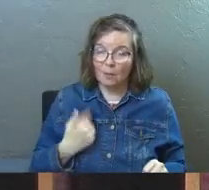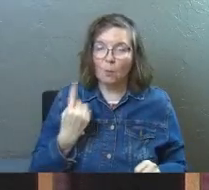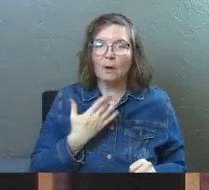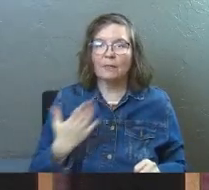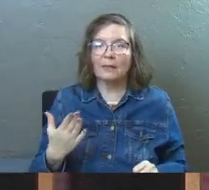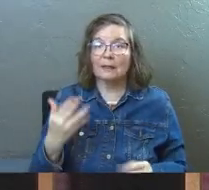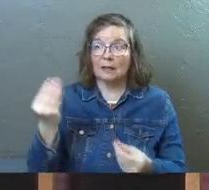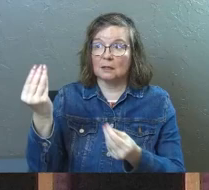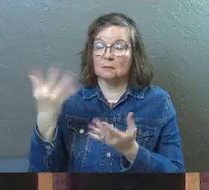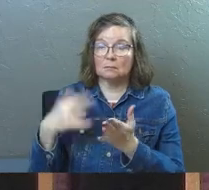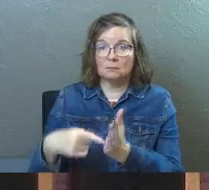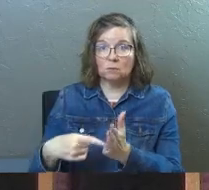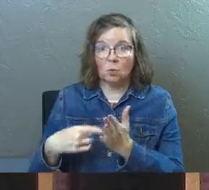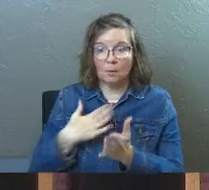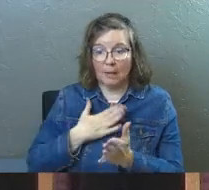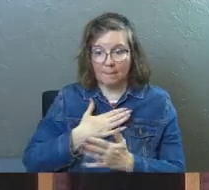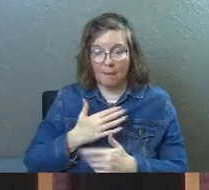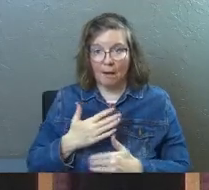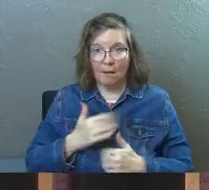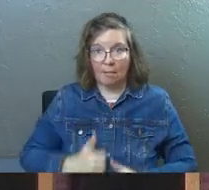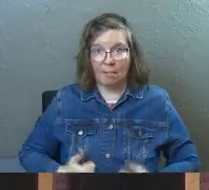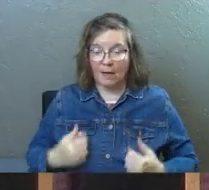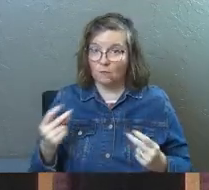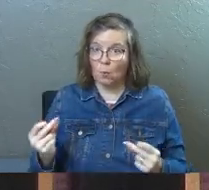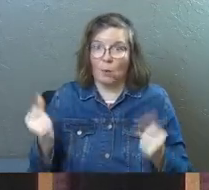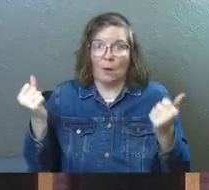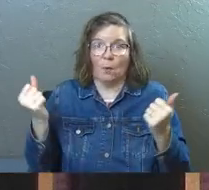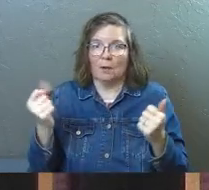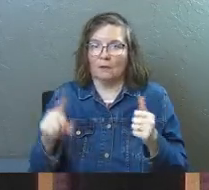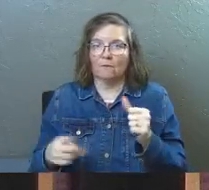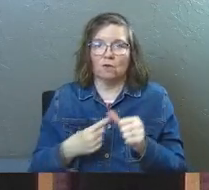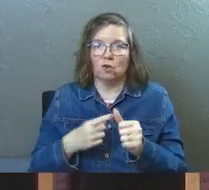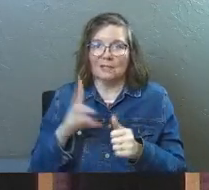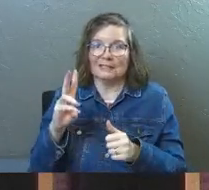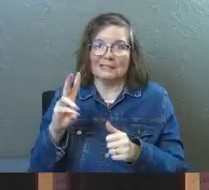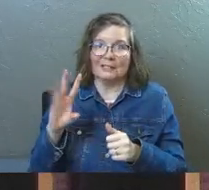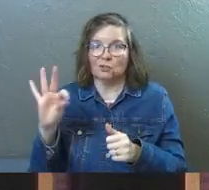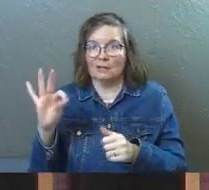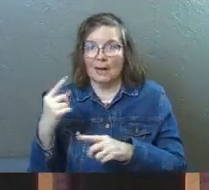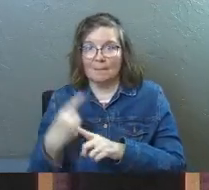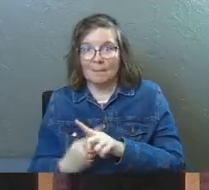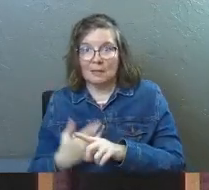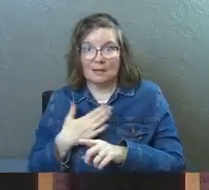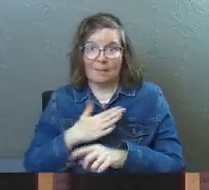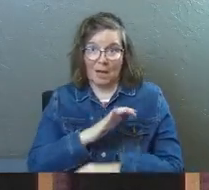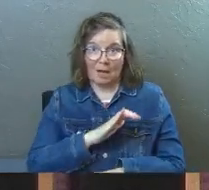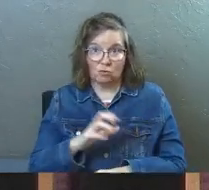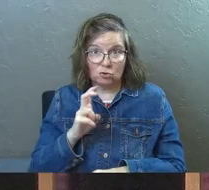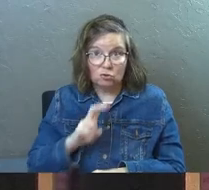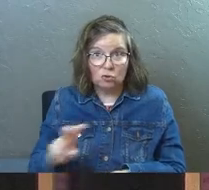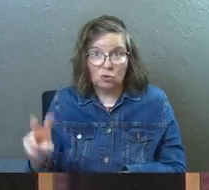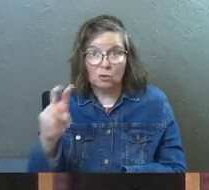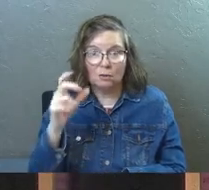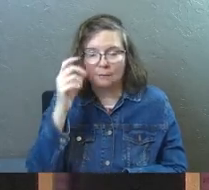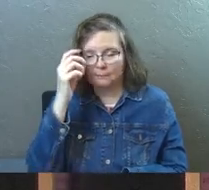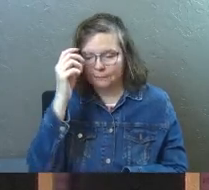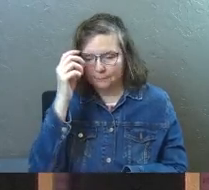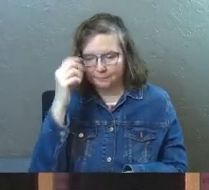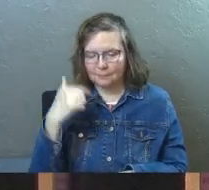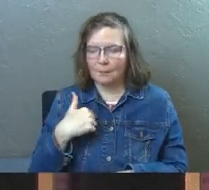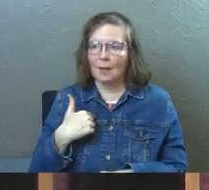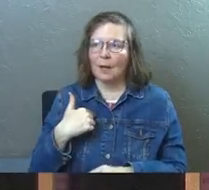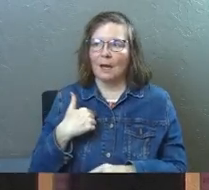that he did in my life right away, like first six, nine months of my Christian journey was